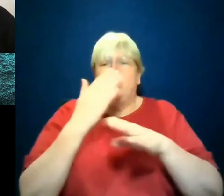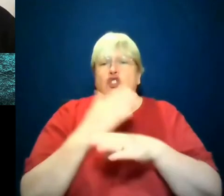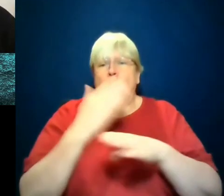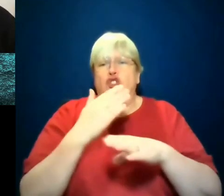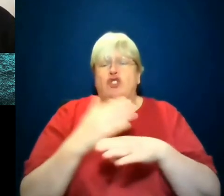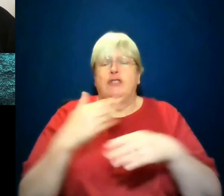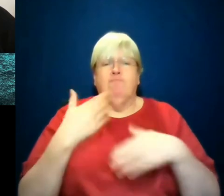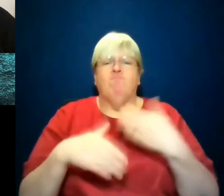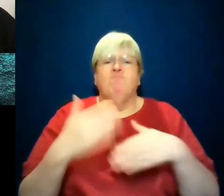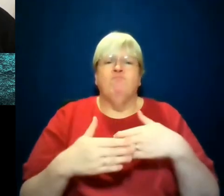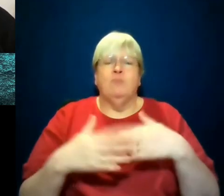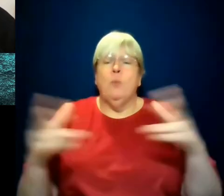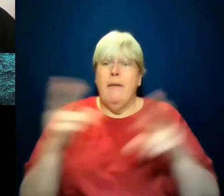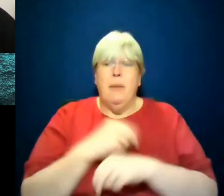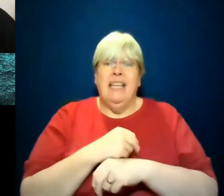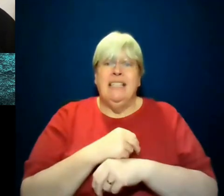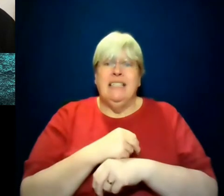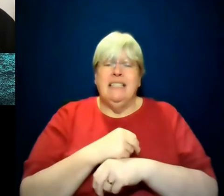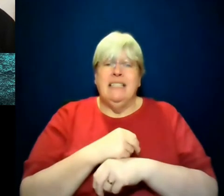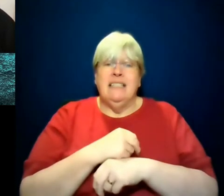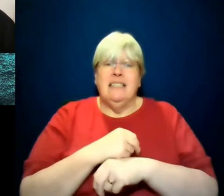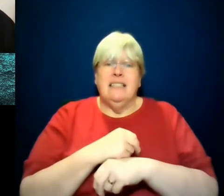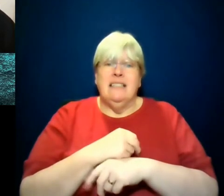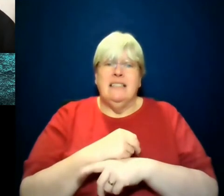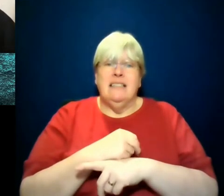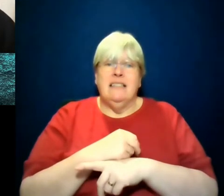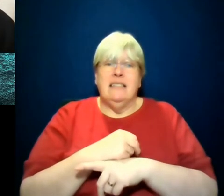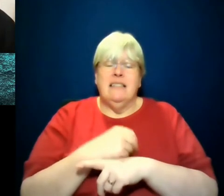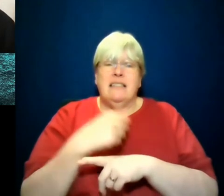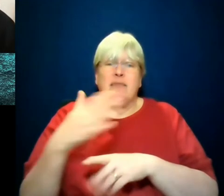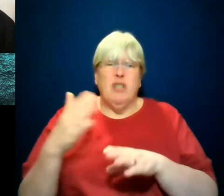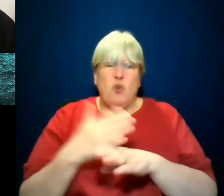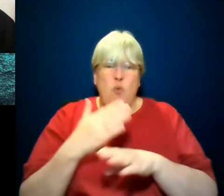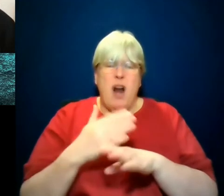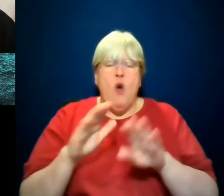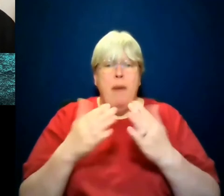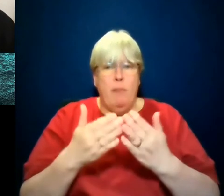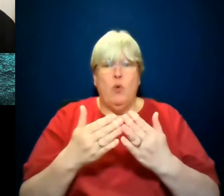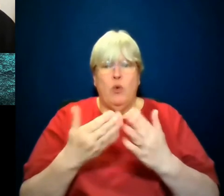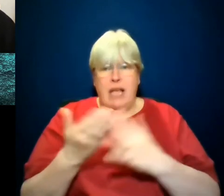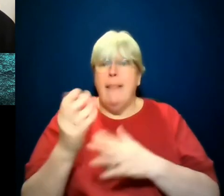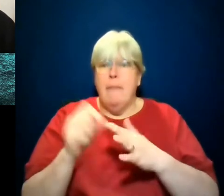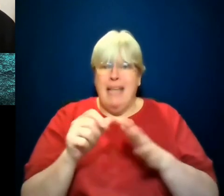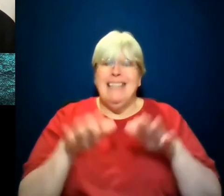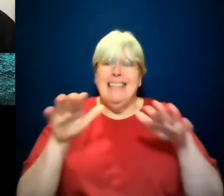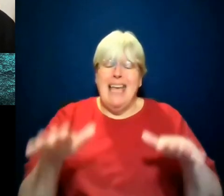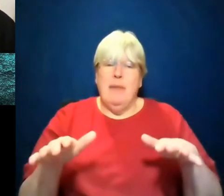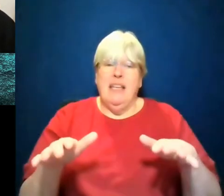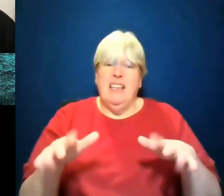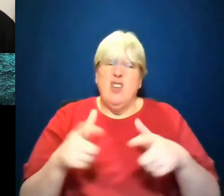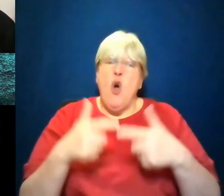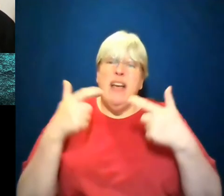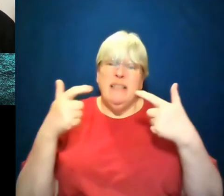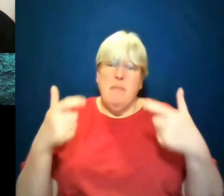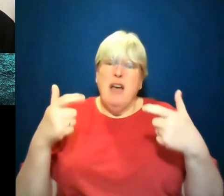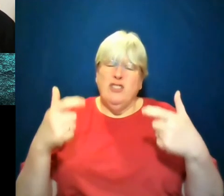What I think I've missed is that I have not been, though I have worked on my book during the pandemic, not as much as I maybe would like, because that's